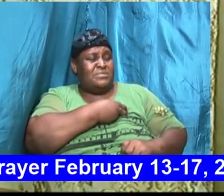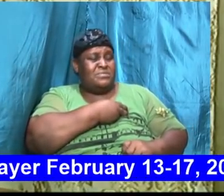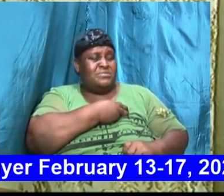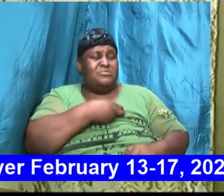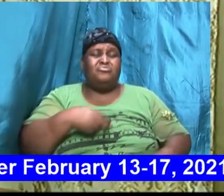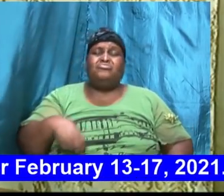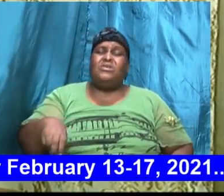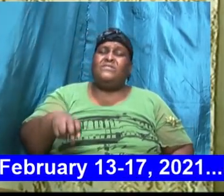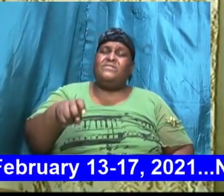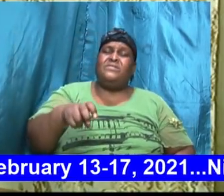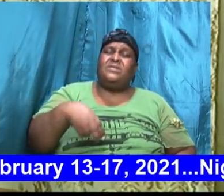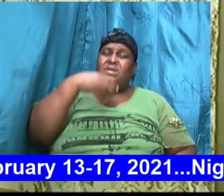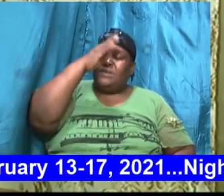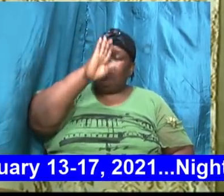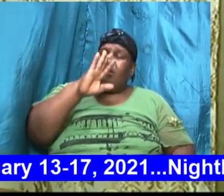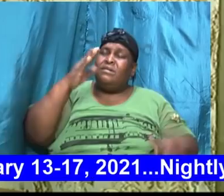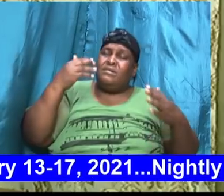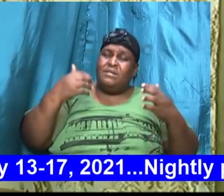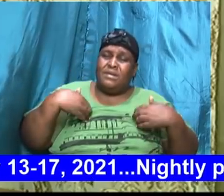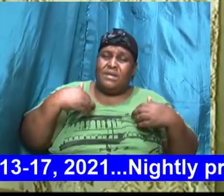he has a particular